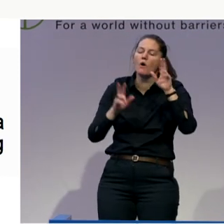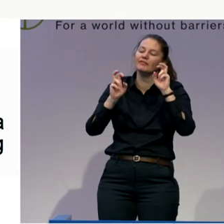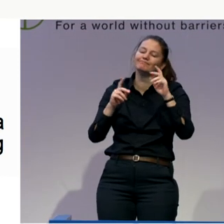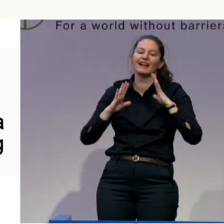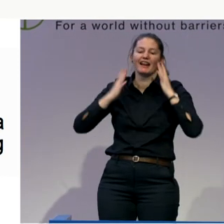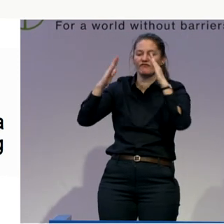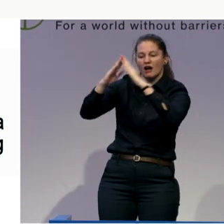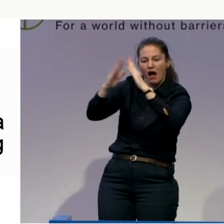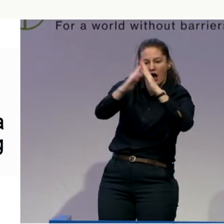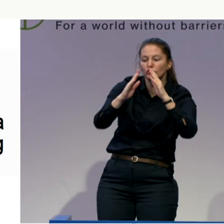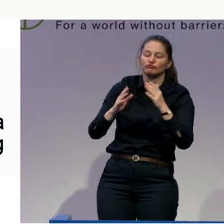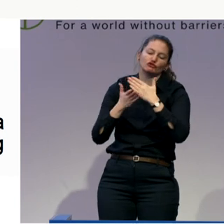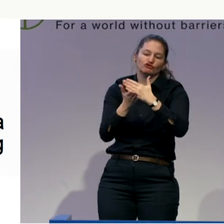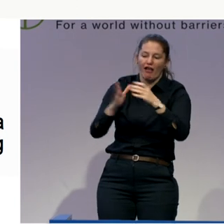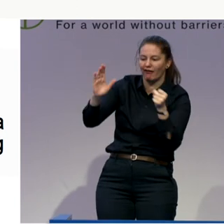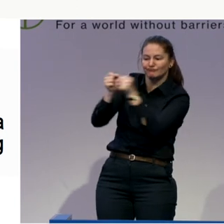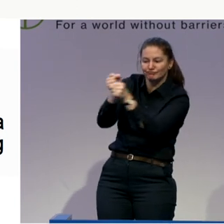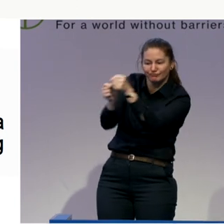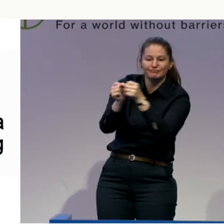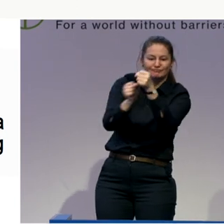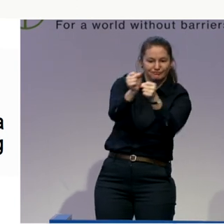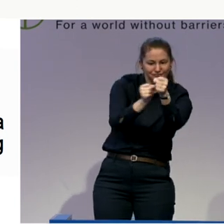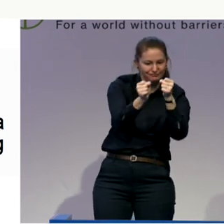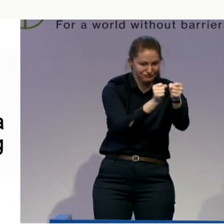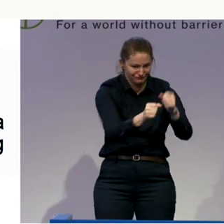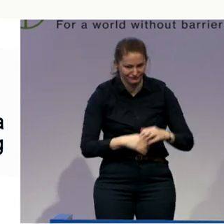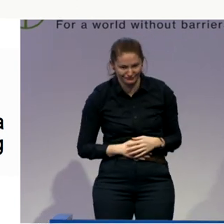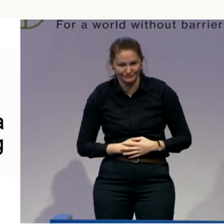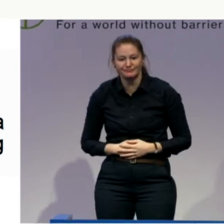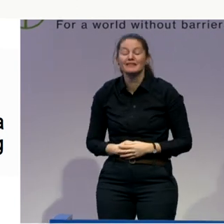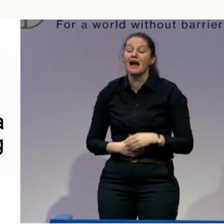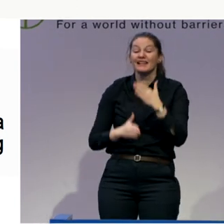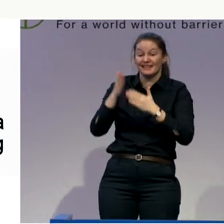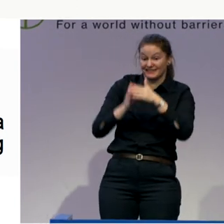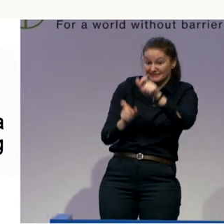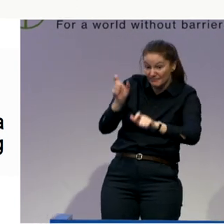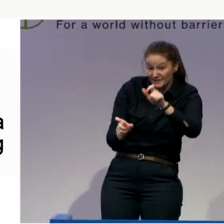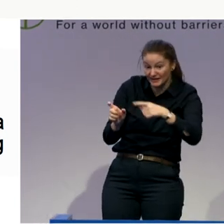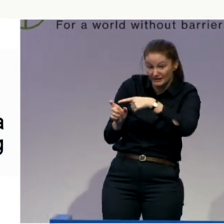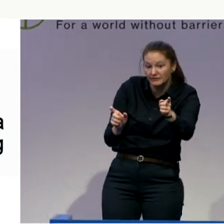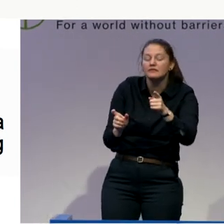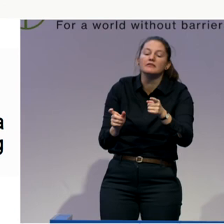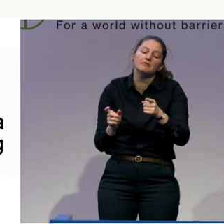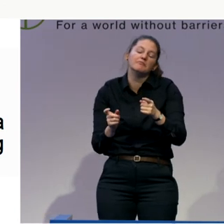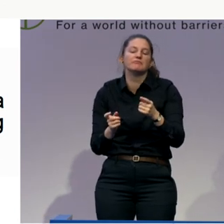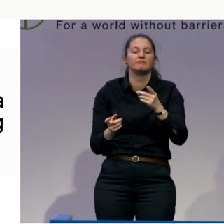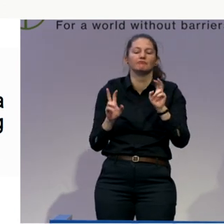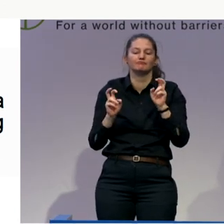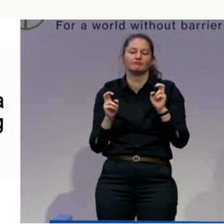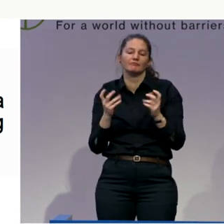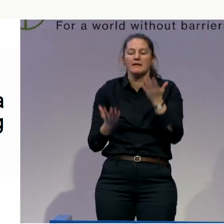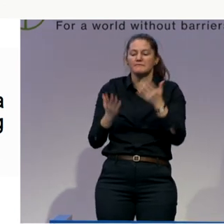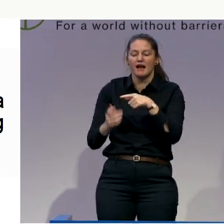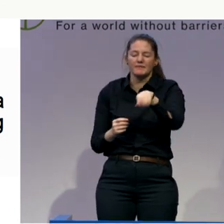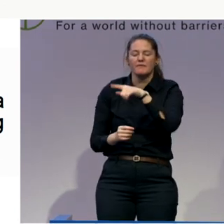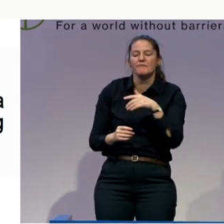are more inclined to choose a voucher system. So I have numbers